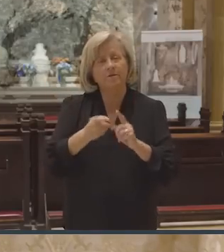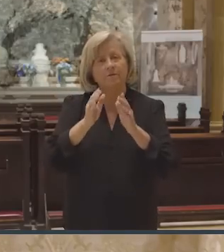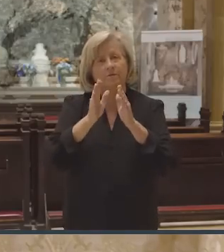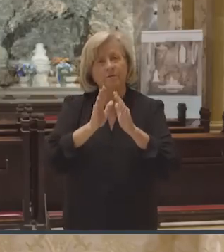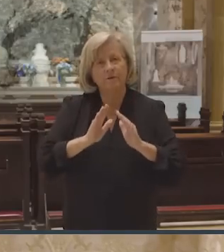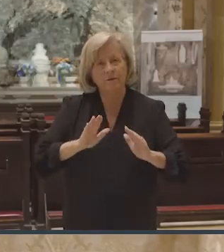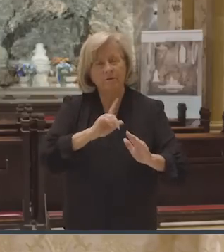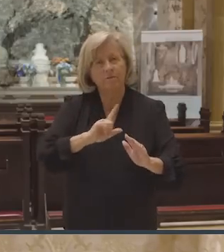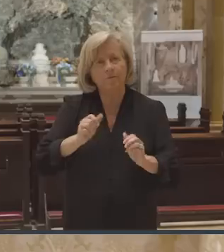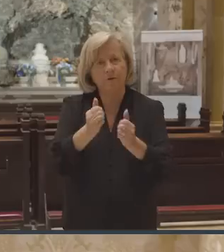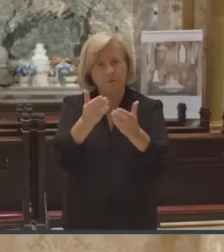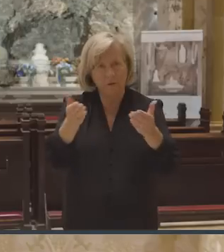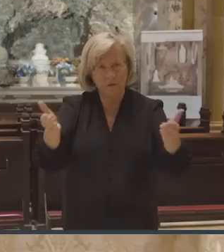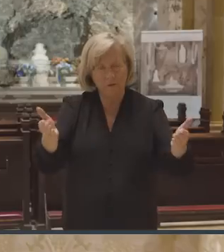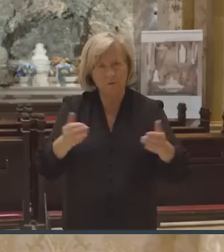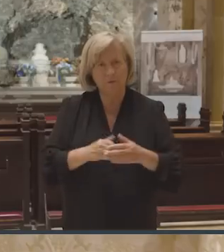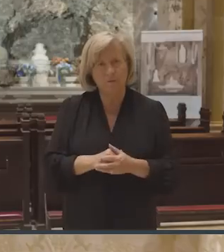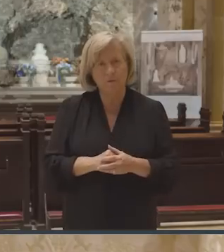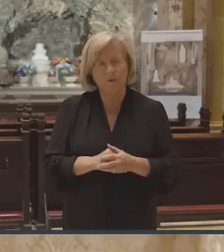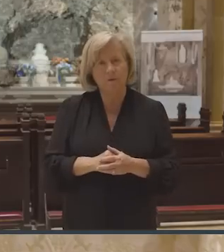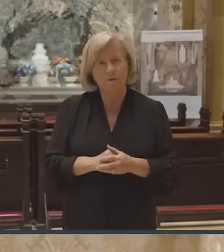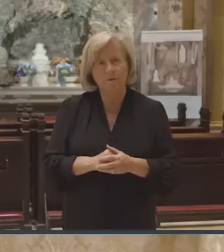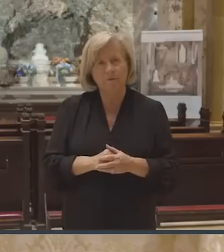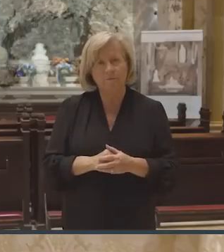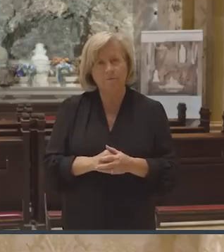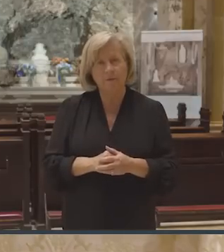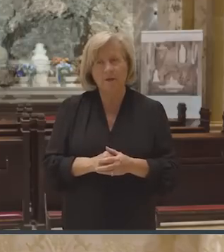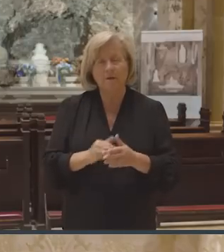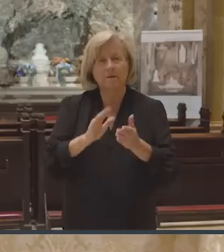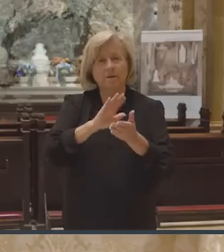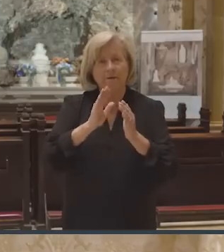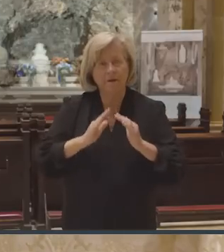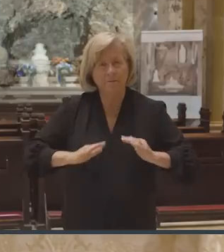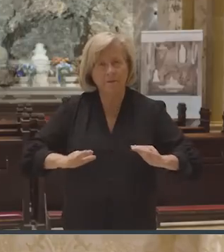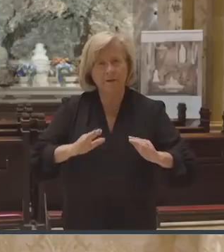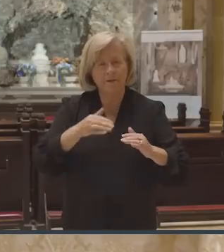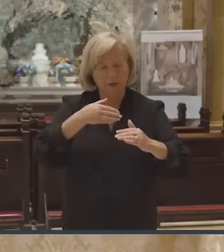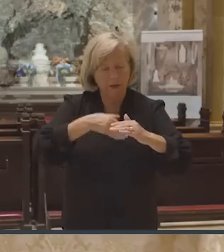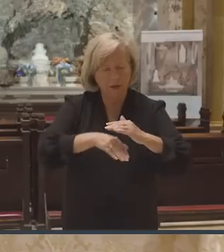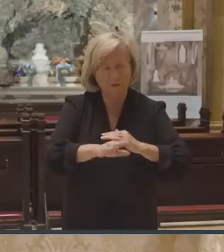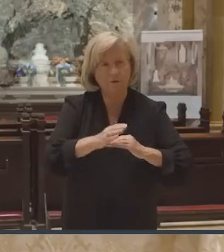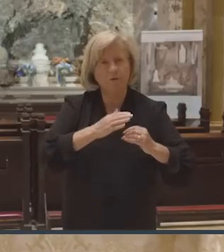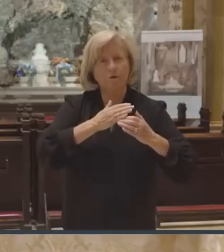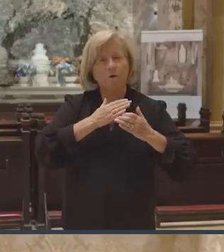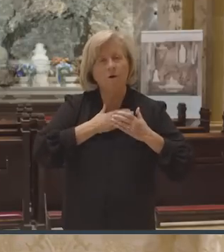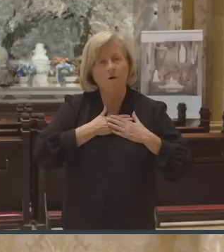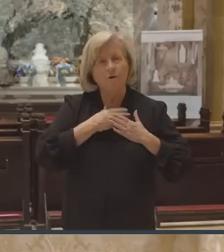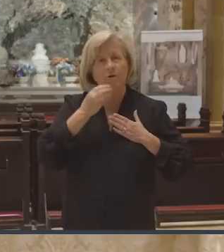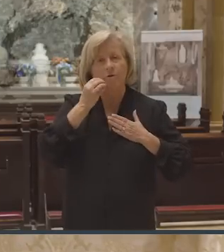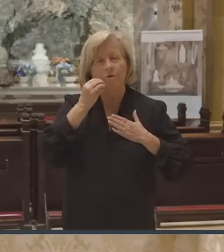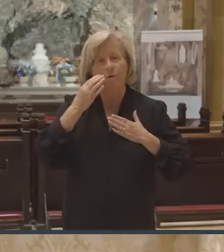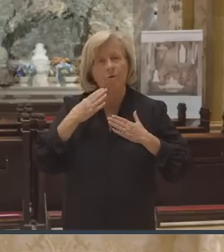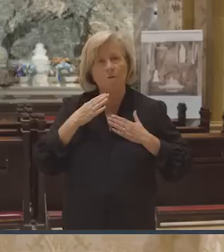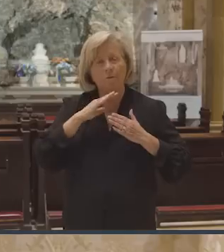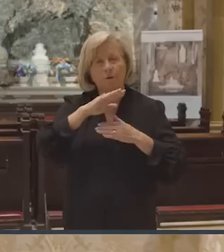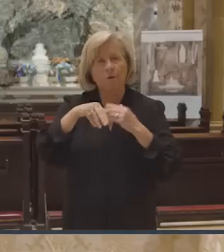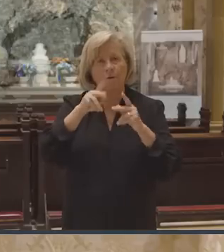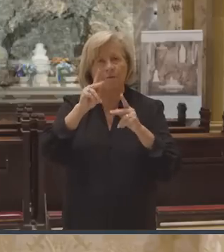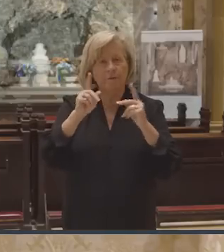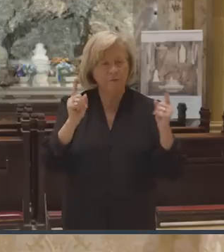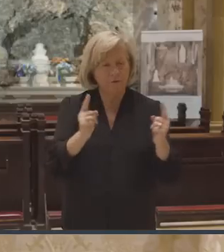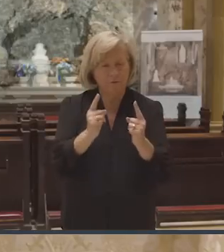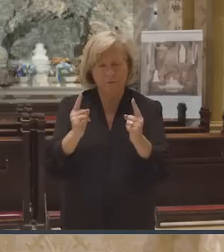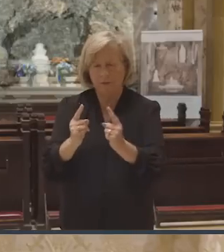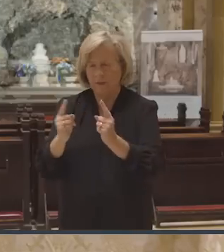the Lord be with you always. And with your spirit. And may that peace now enter your hearts and your homes, and all with whom you share peace